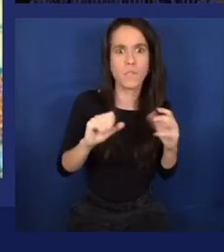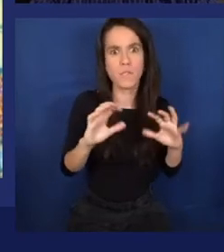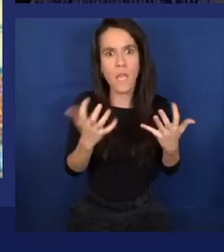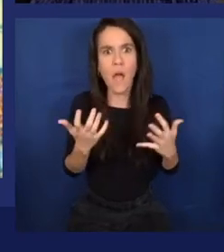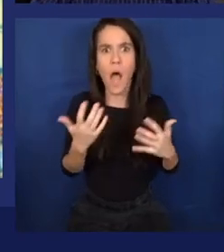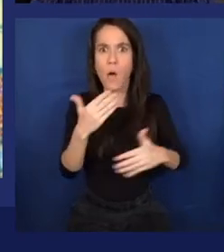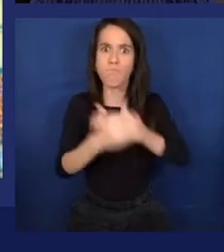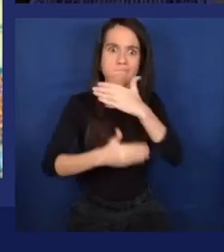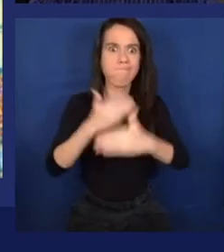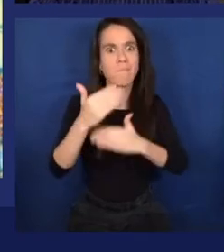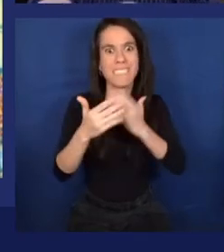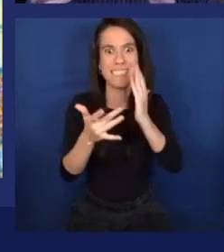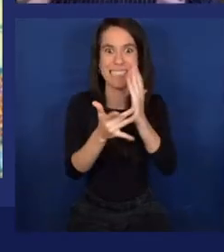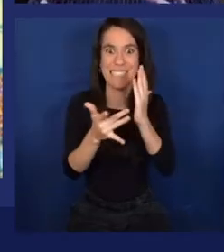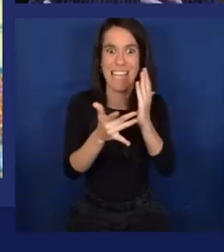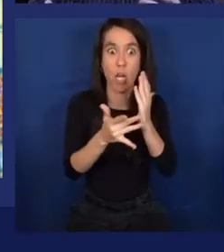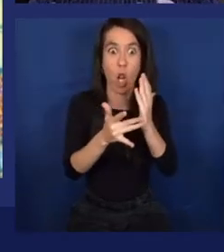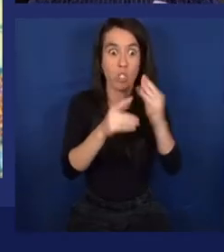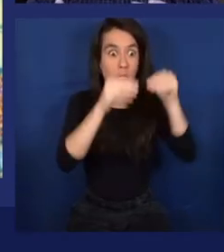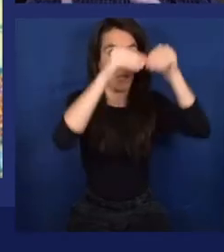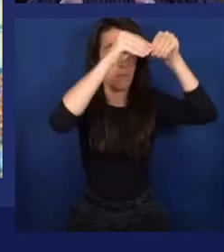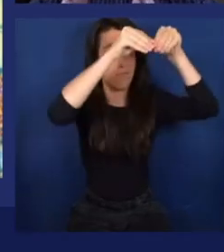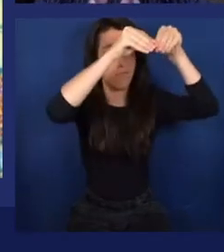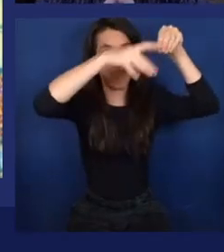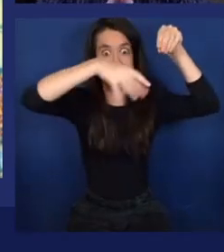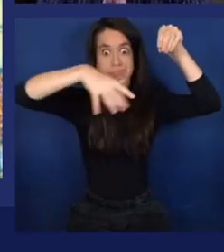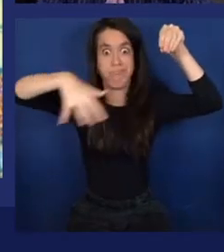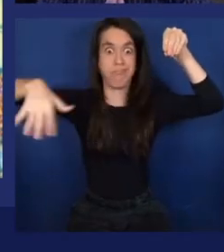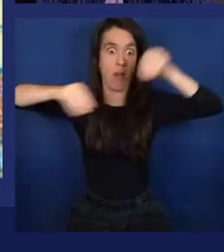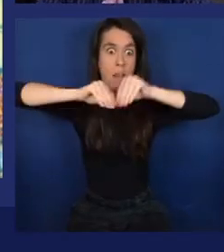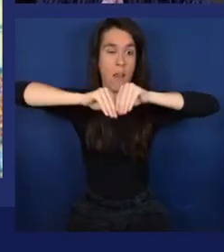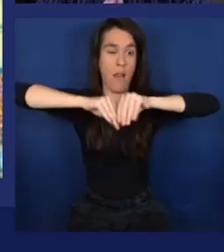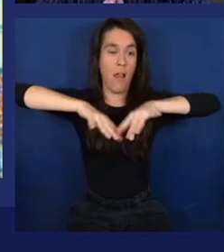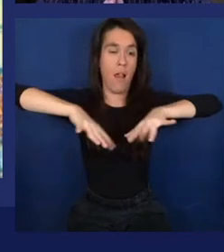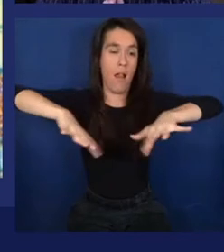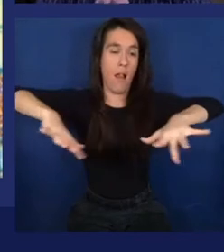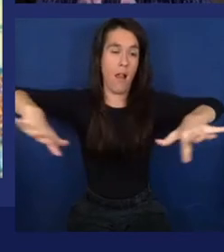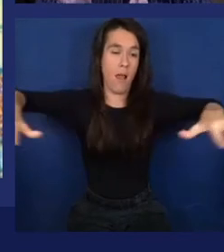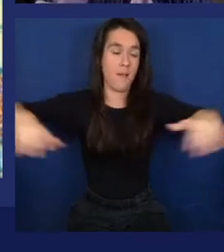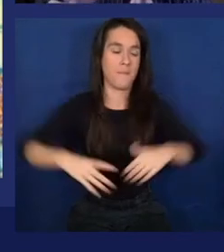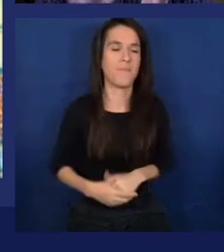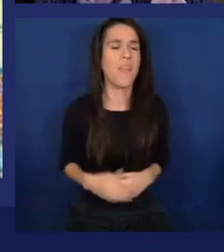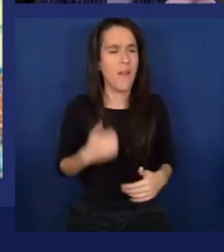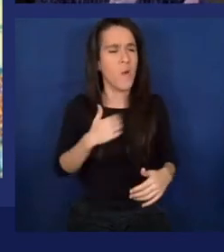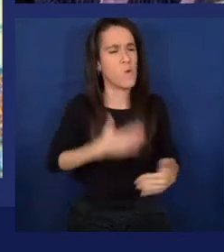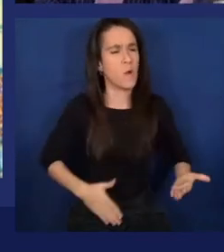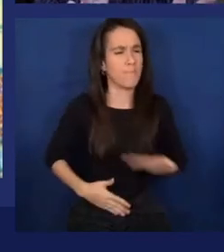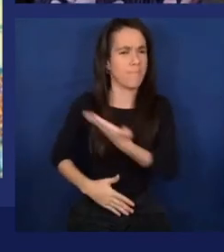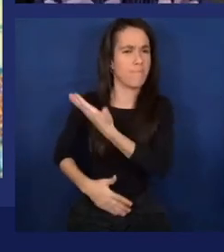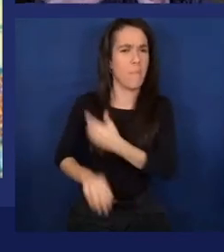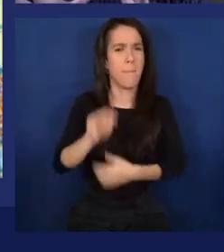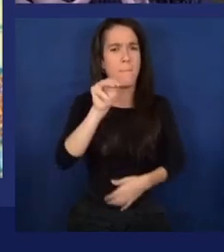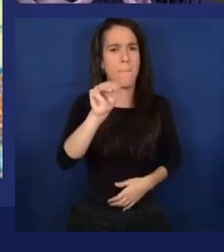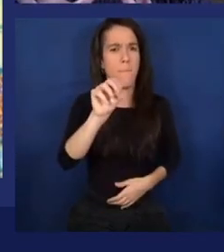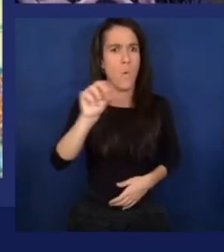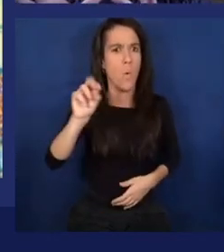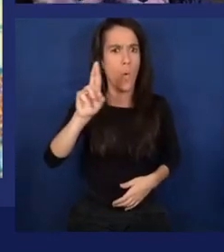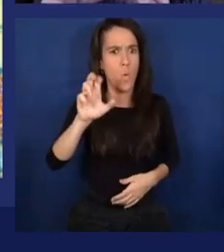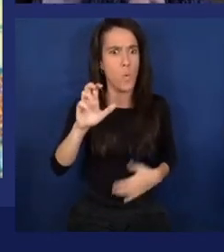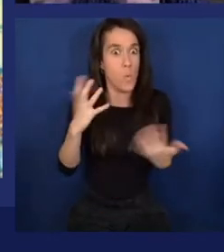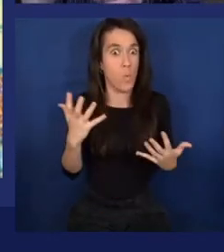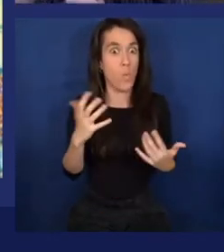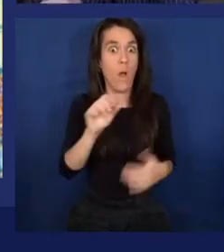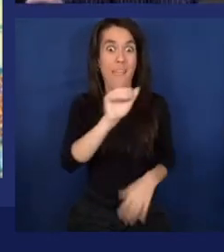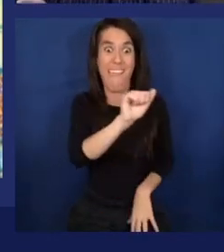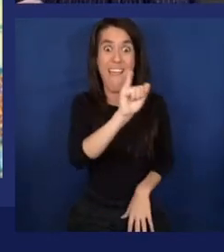technology to be packed onto a chip expanded. And I bring this up for a very important reason. The evolution of artificial intelligence